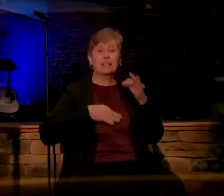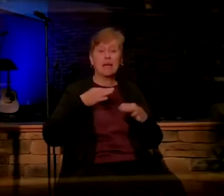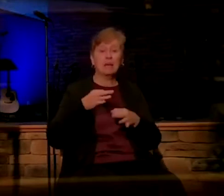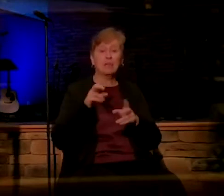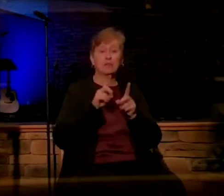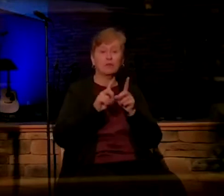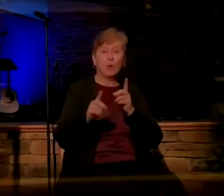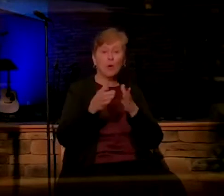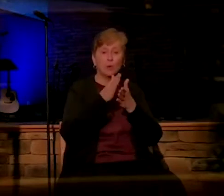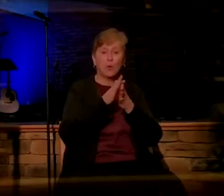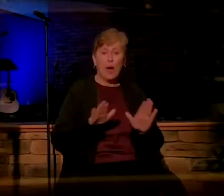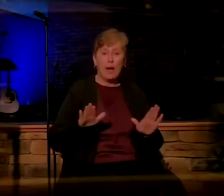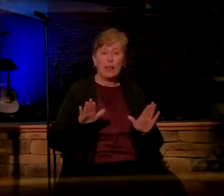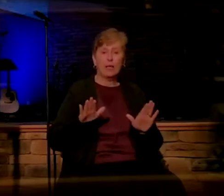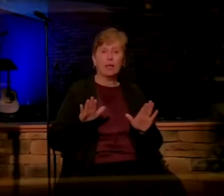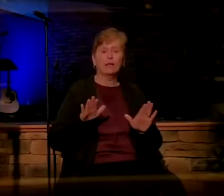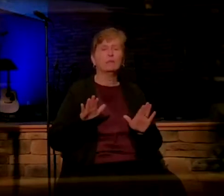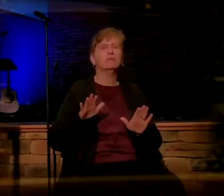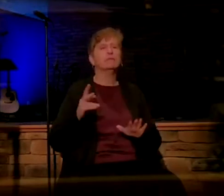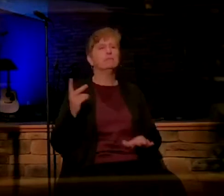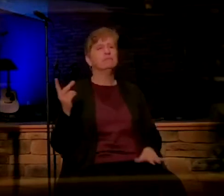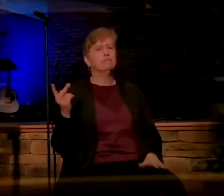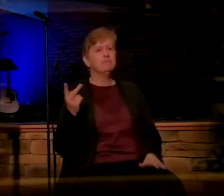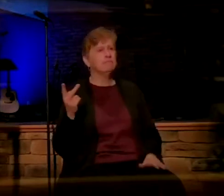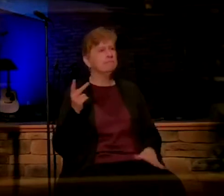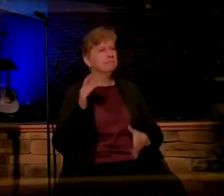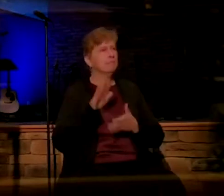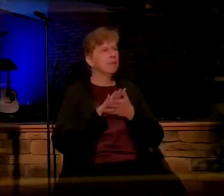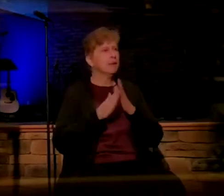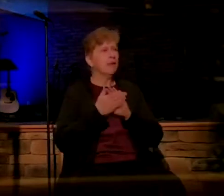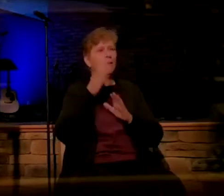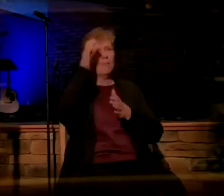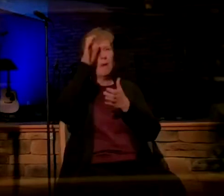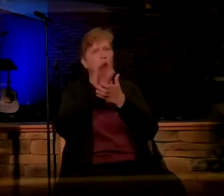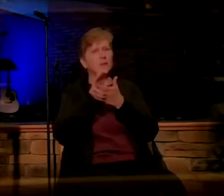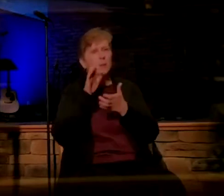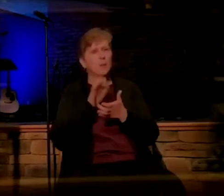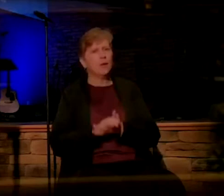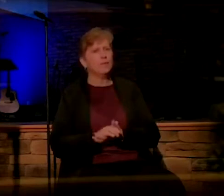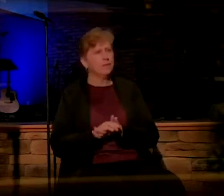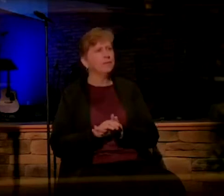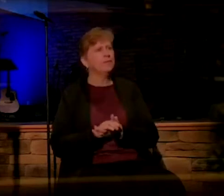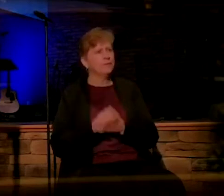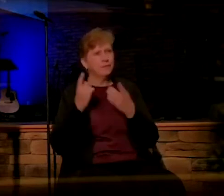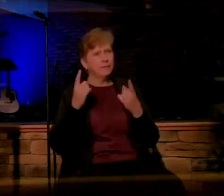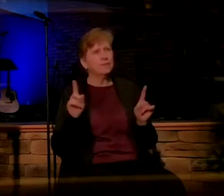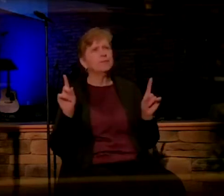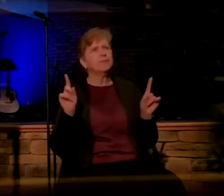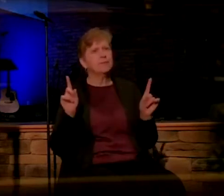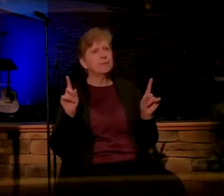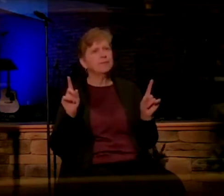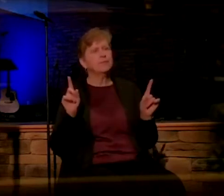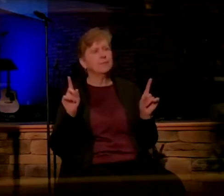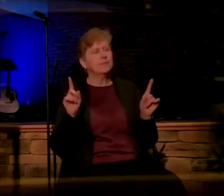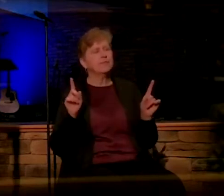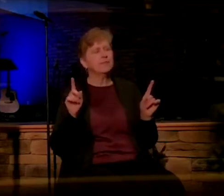quietly, they truly become husband and wife. Well, I'll tell you what happened.